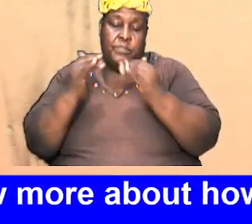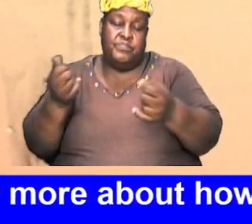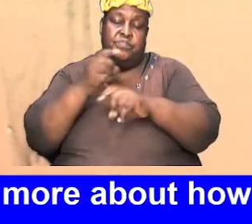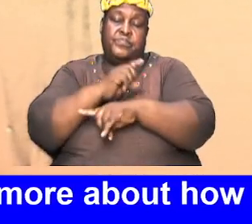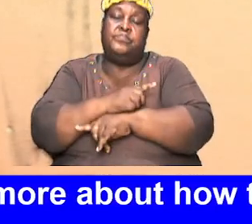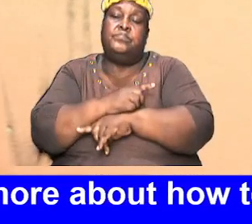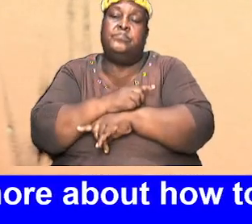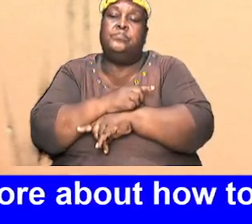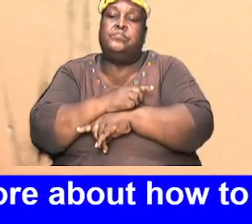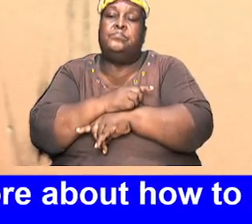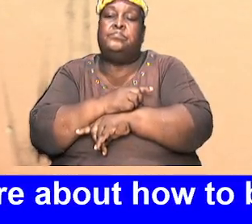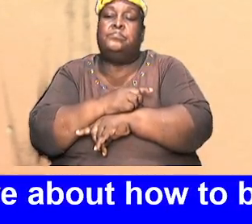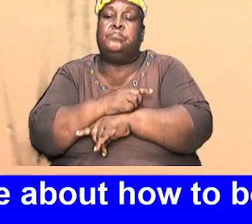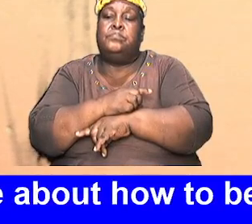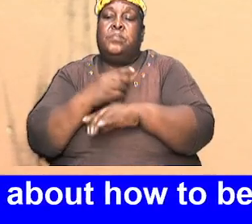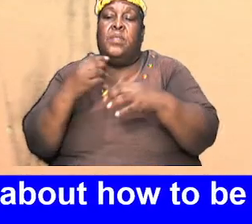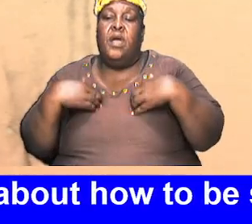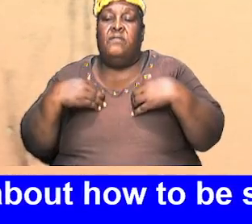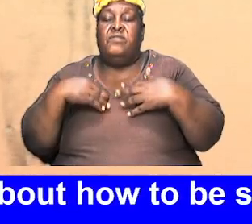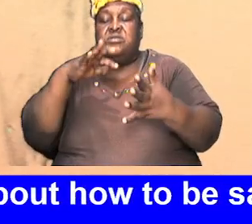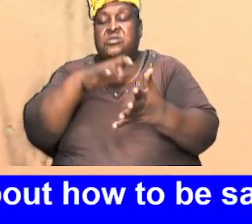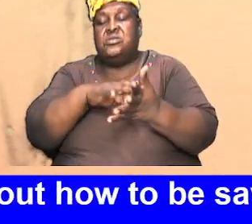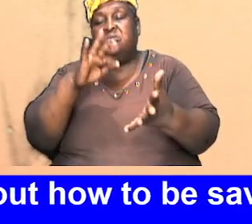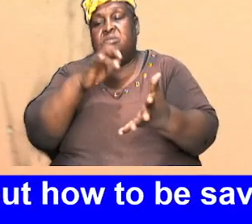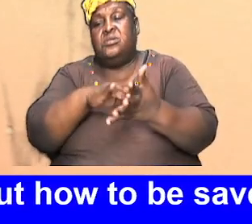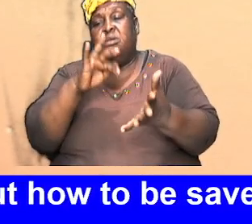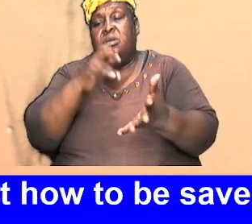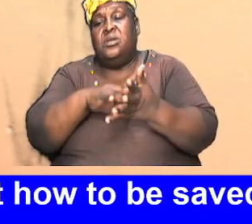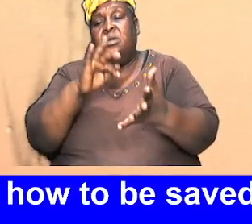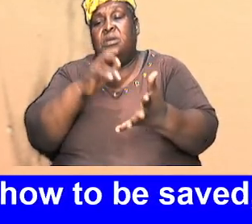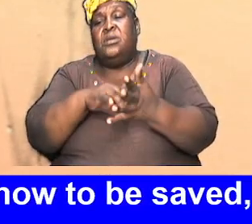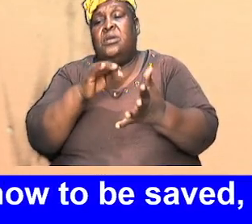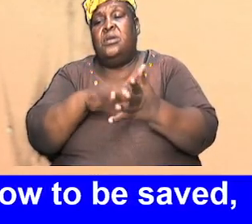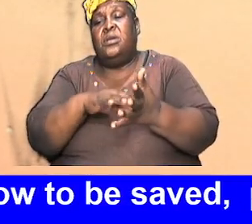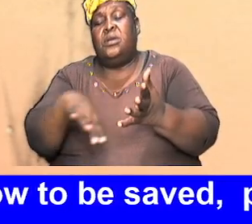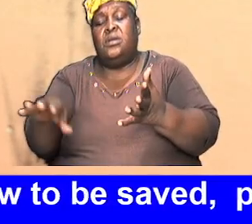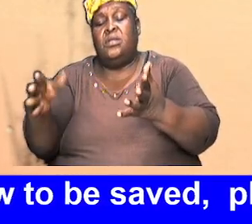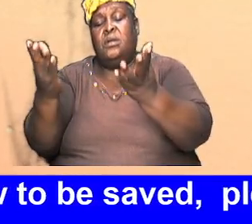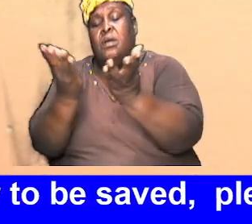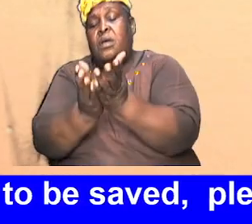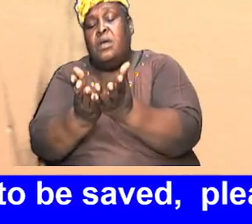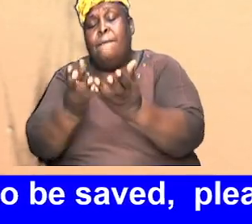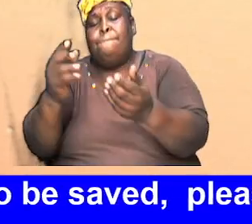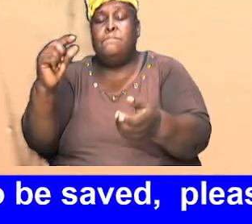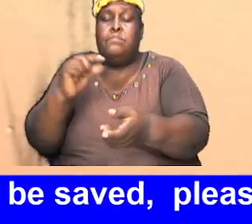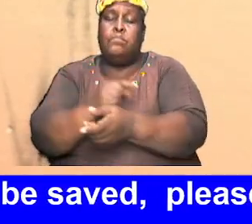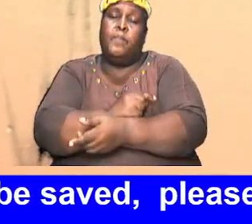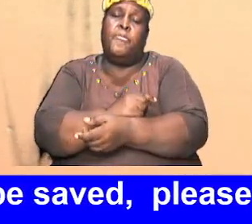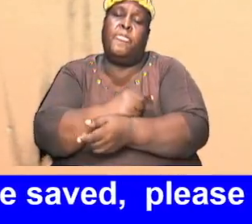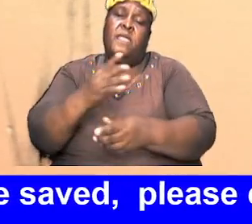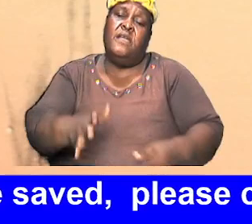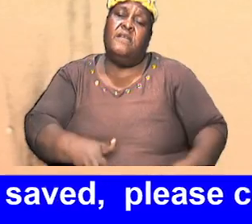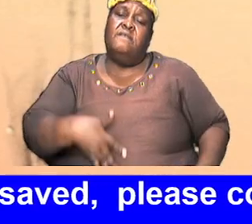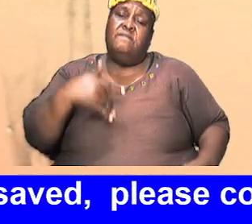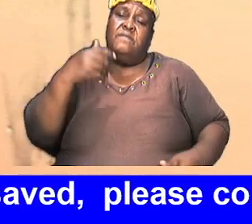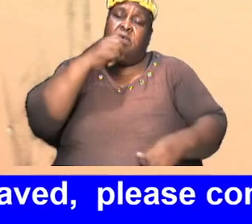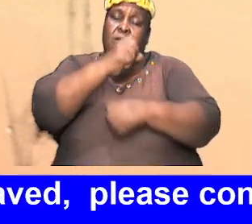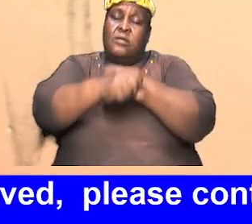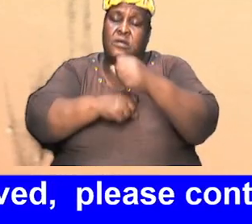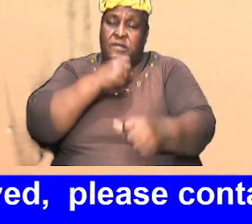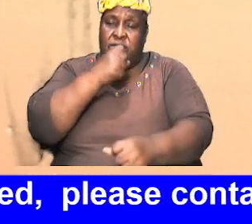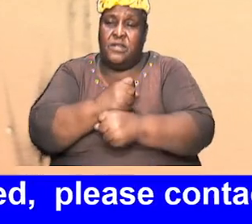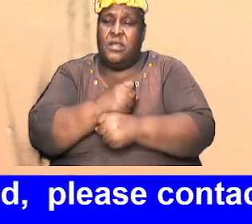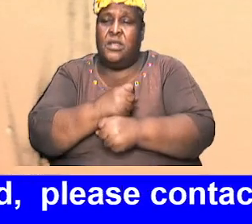God that having gone through looked at the objectives that we would feel a little bit more confident